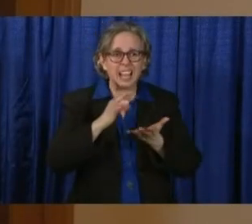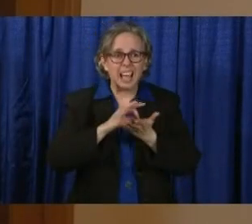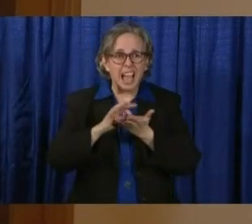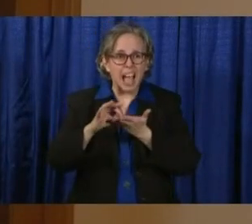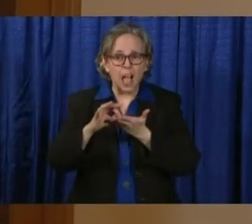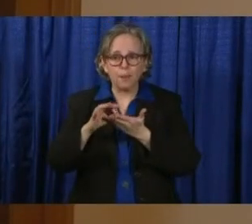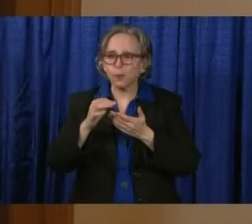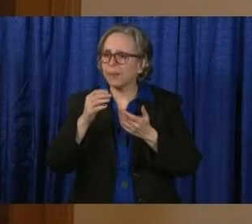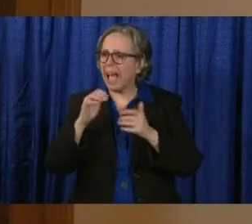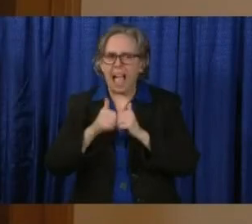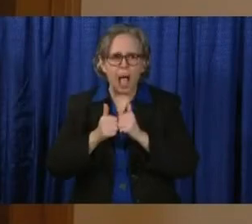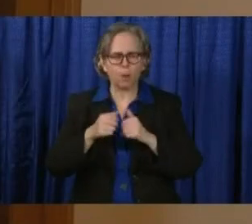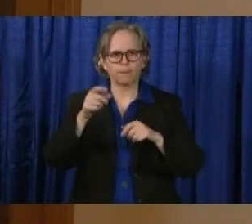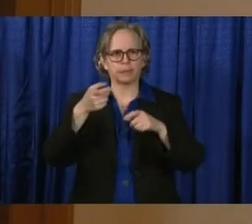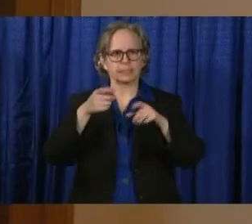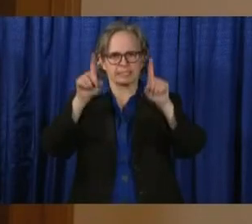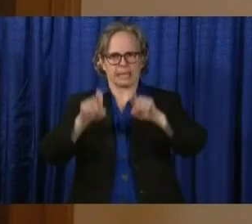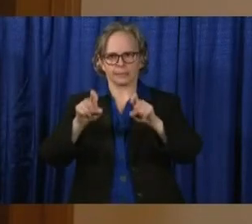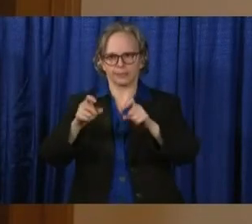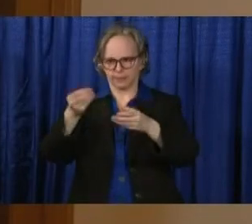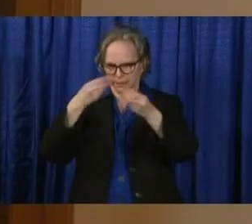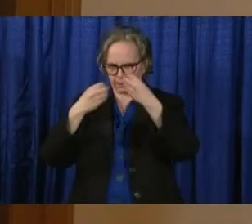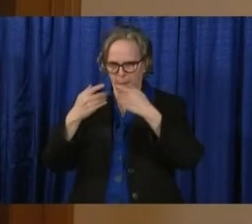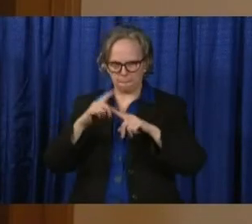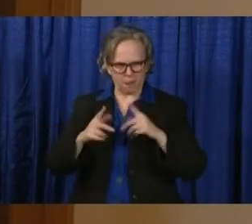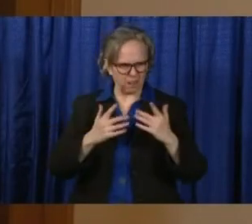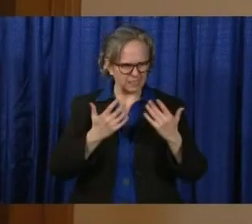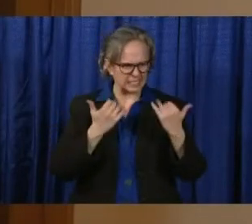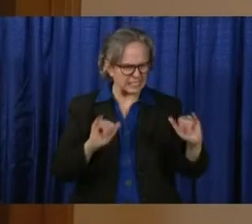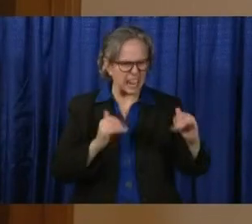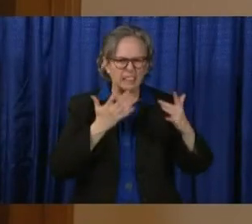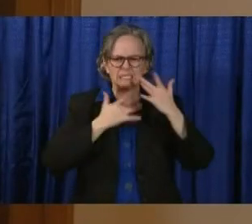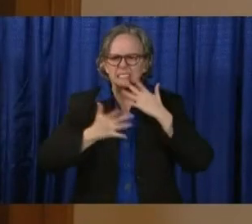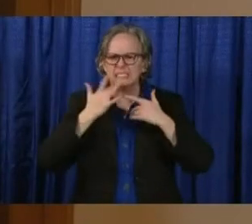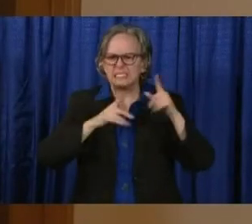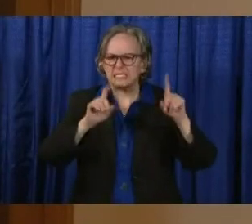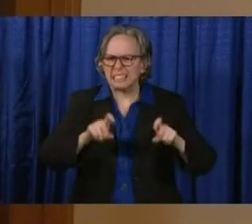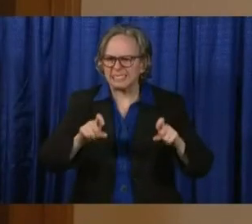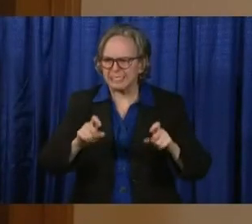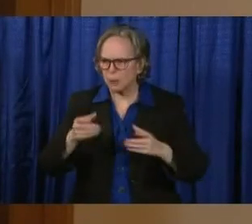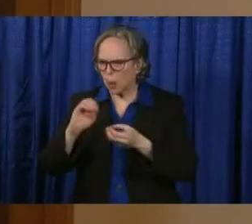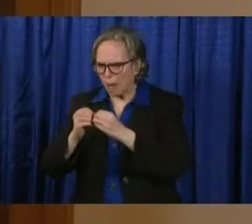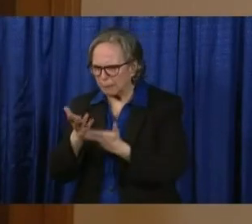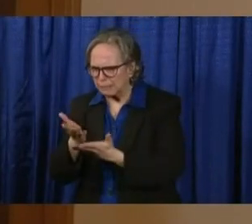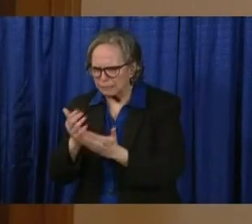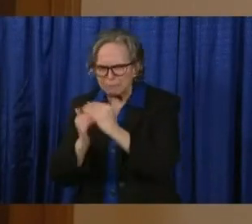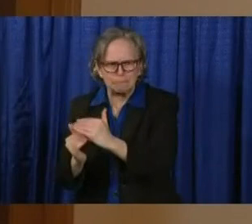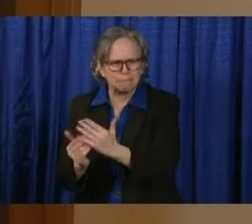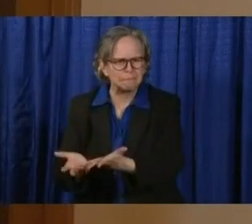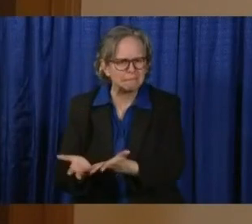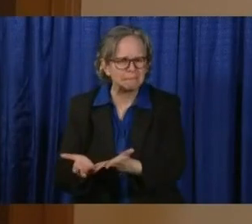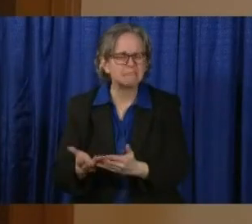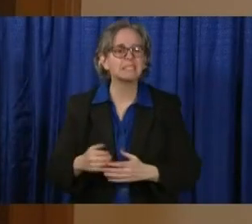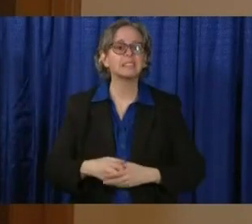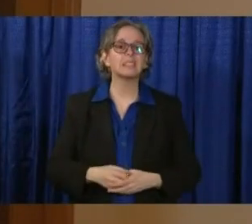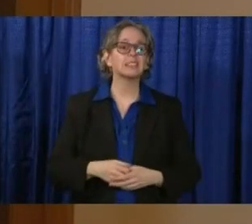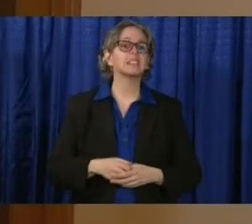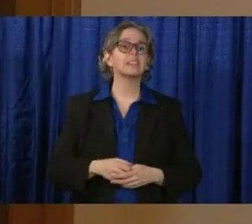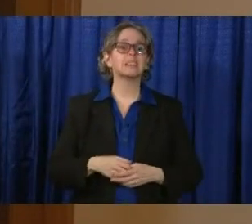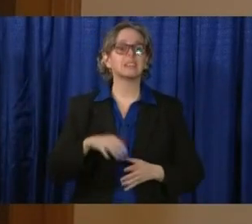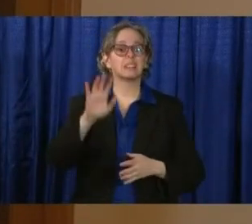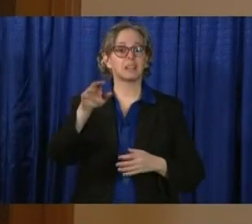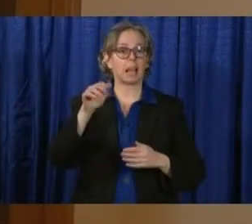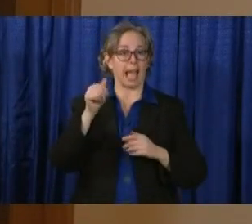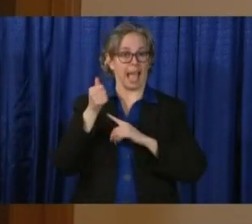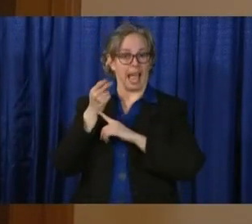Interestingly, we can take a little bit of a look. Starting April 1st, we have a new ICD code, which is a code that